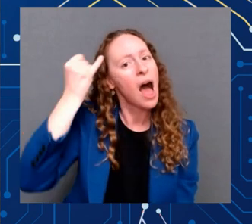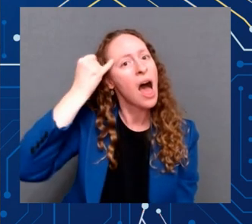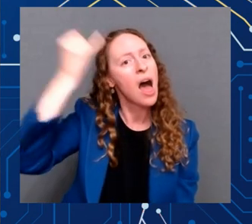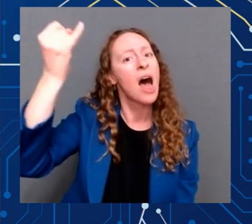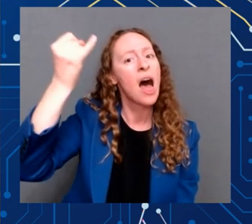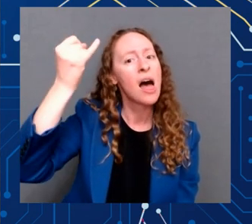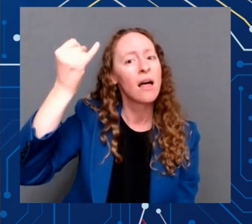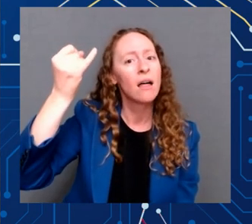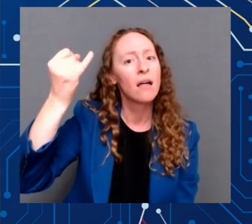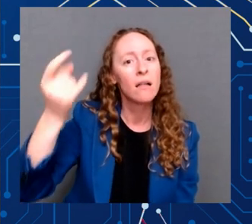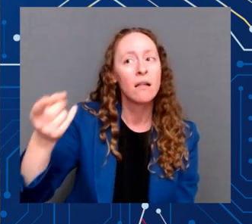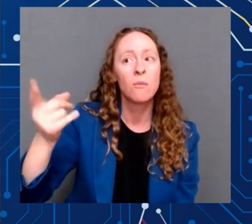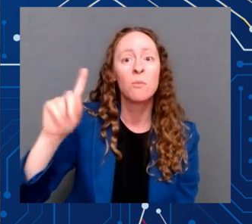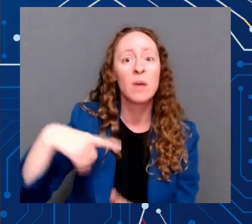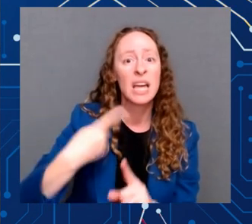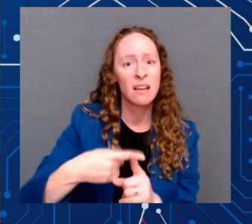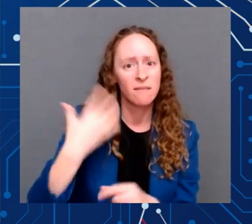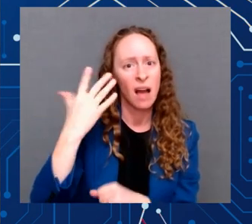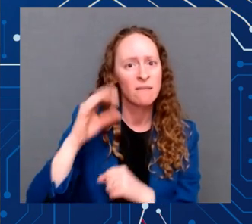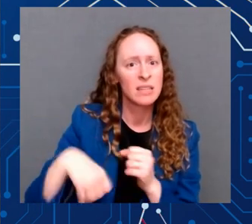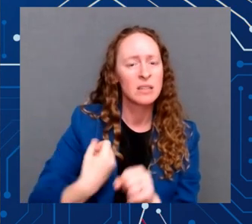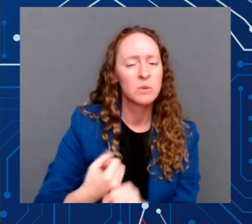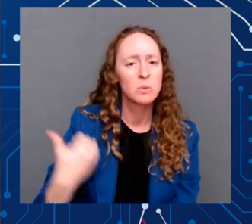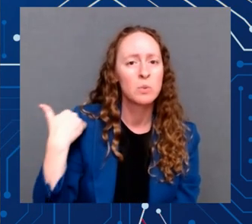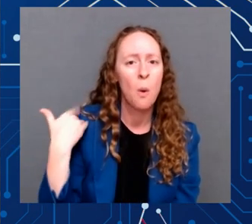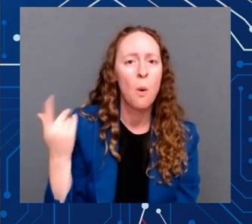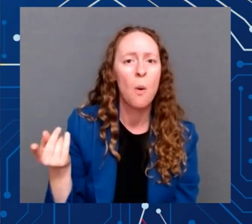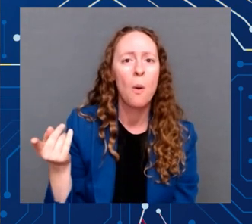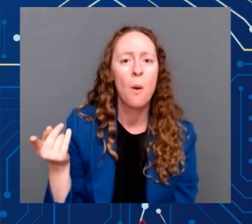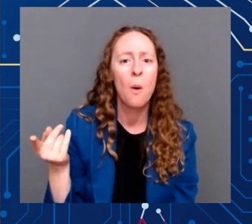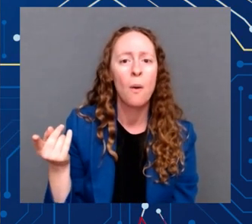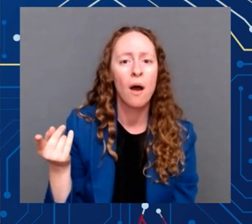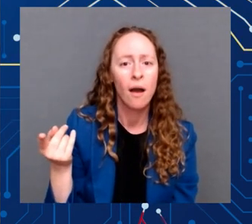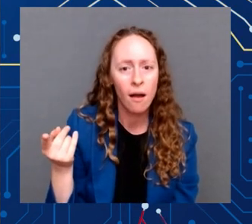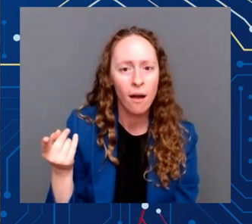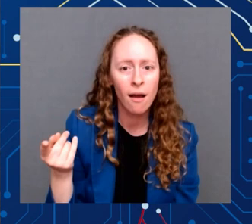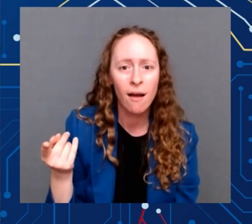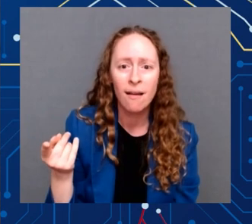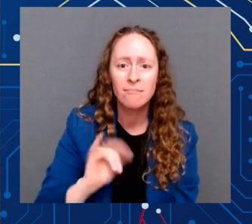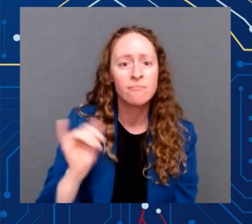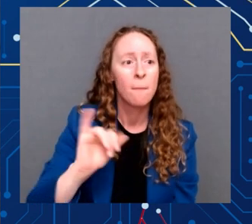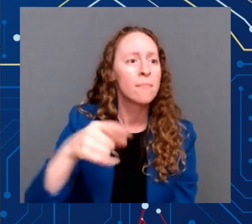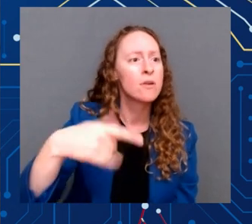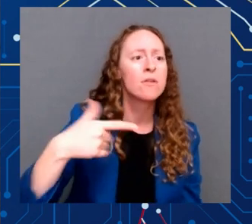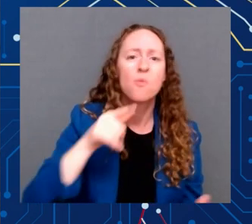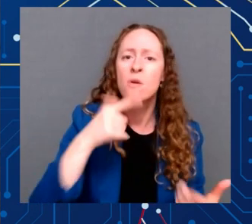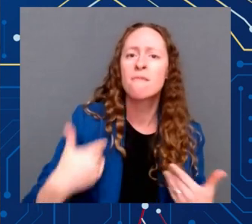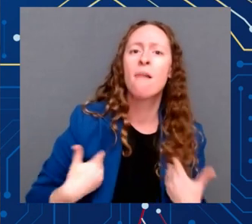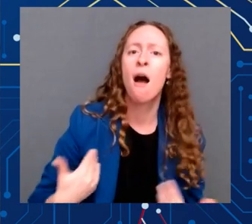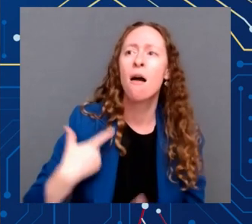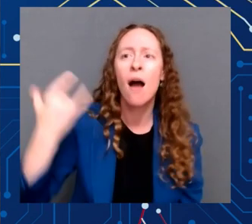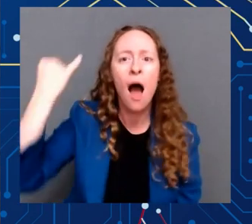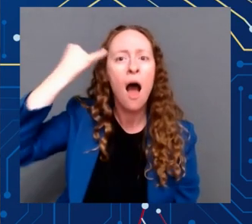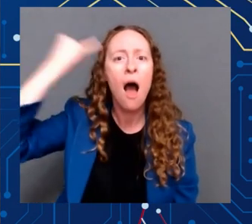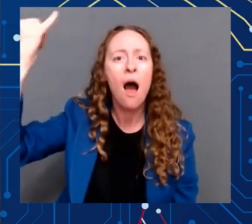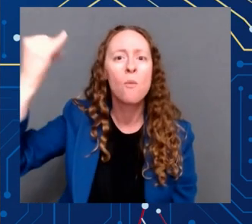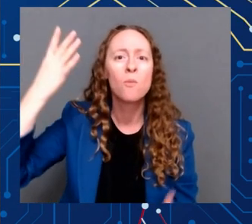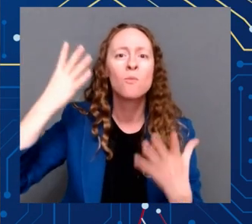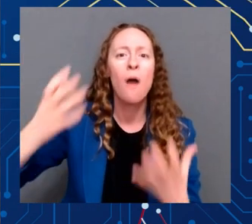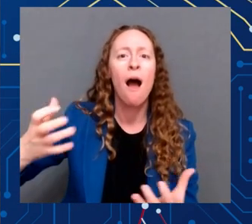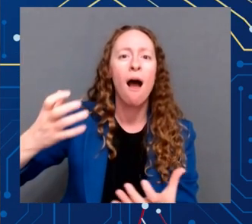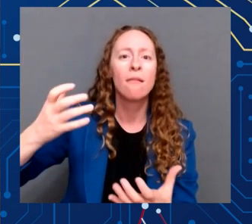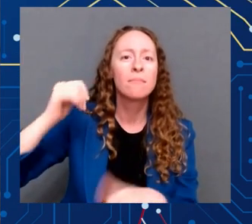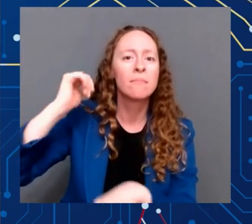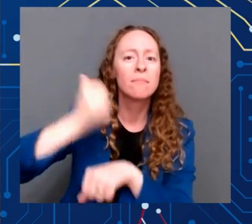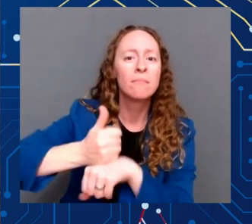all the young people out there today who have an idea that sparked imagination to solve a problem they see, to cure